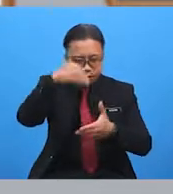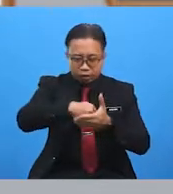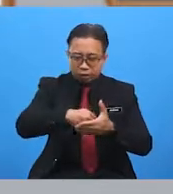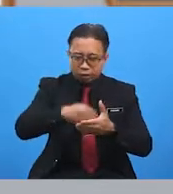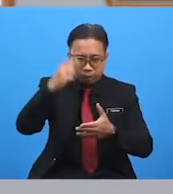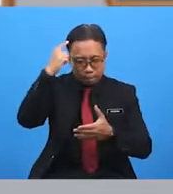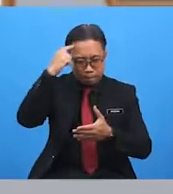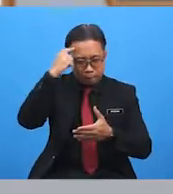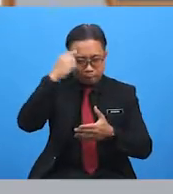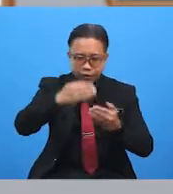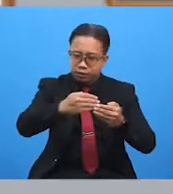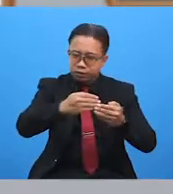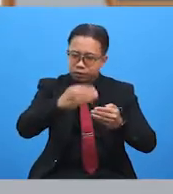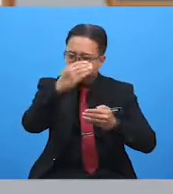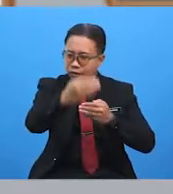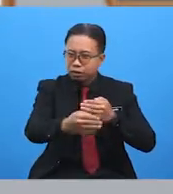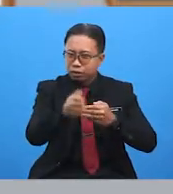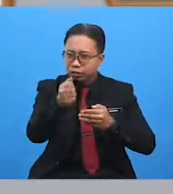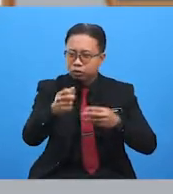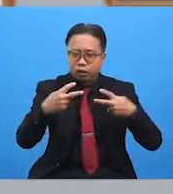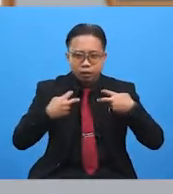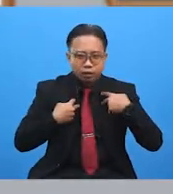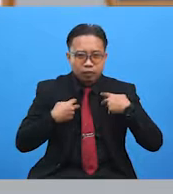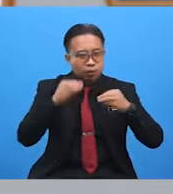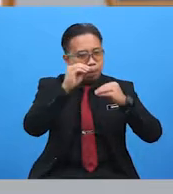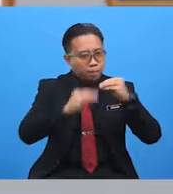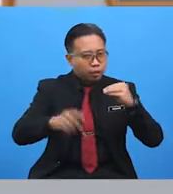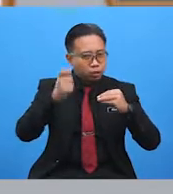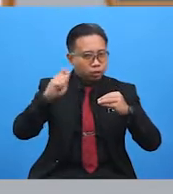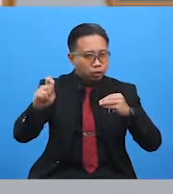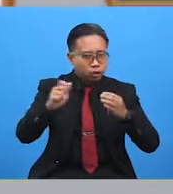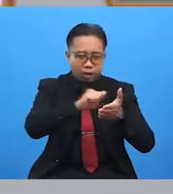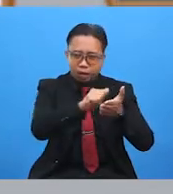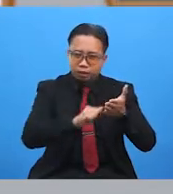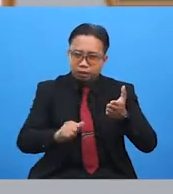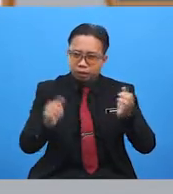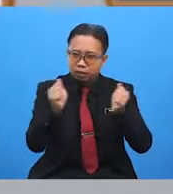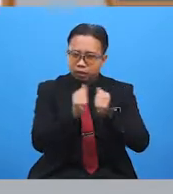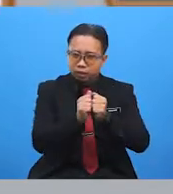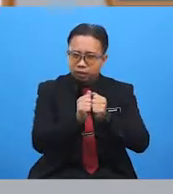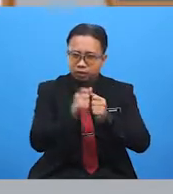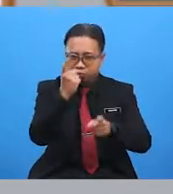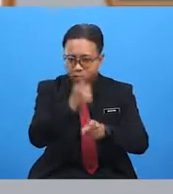after that, you have to match the articles with the correct headlines.